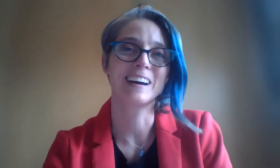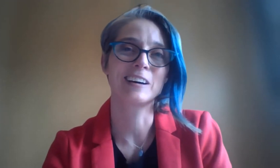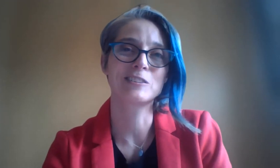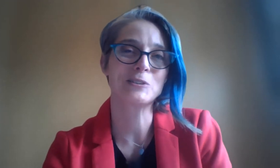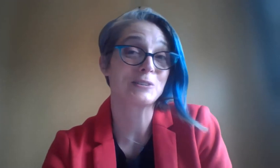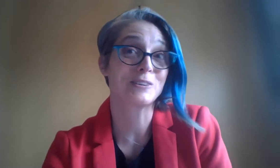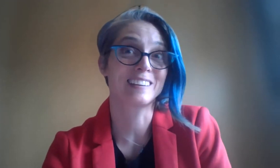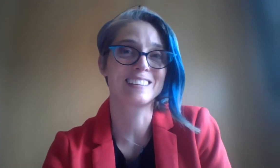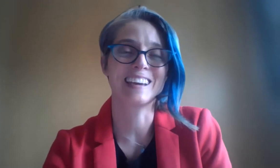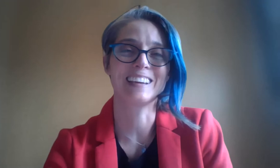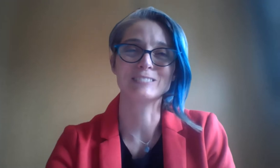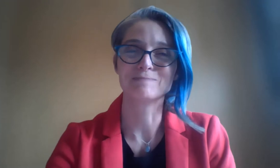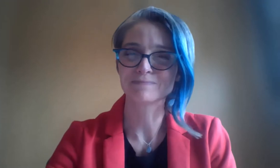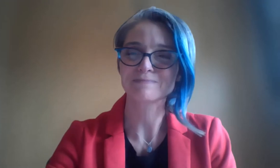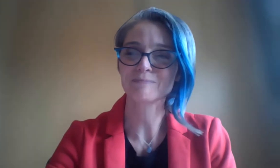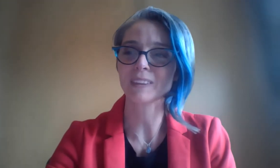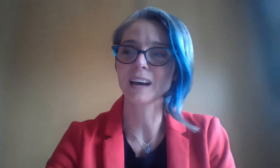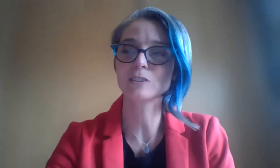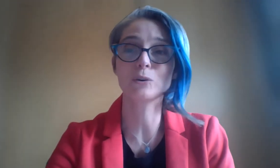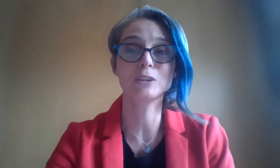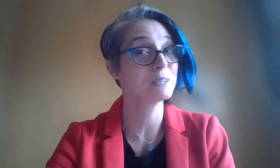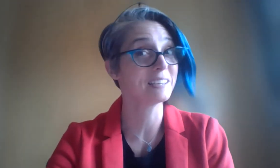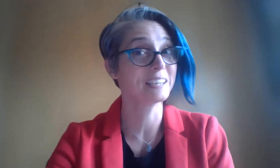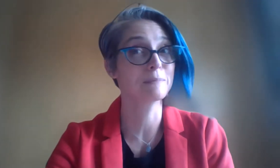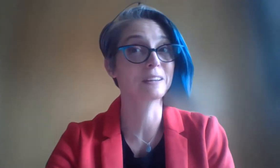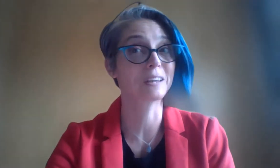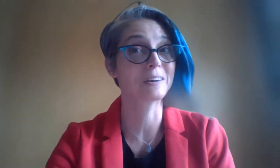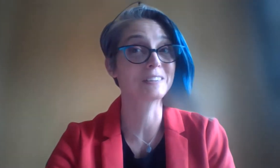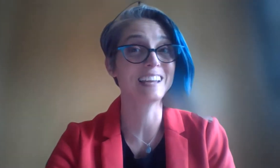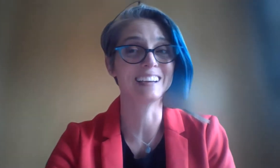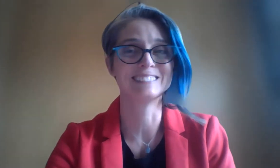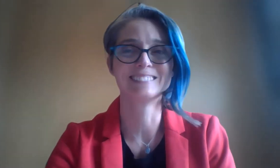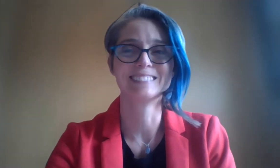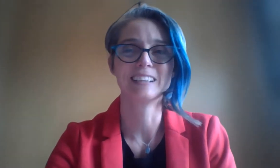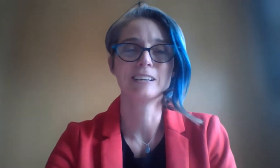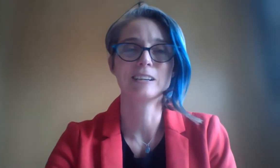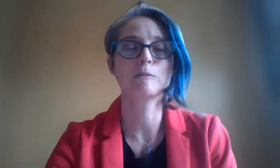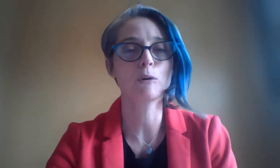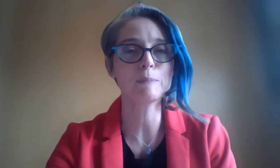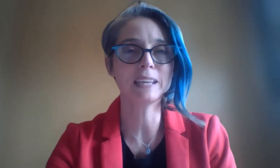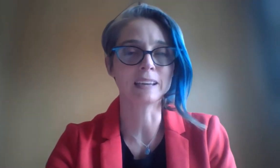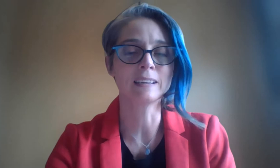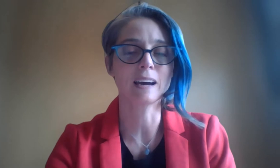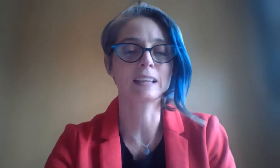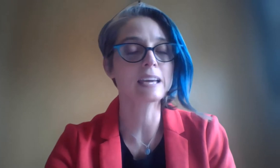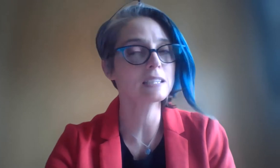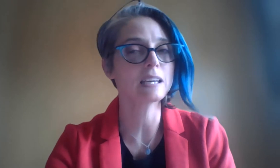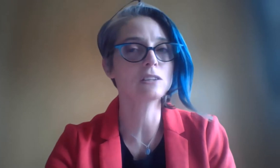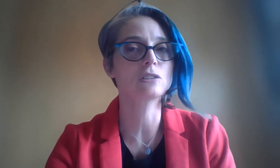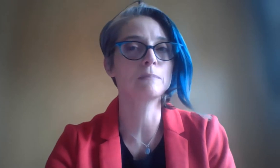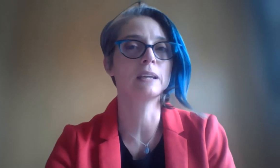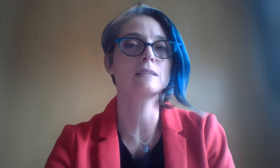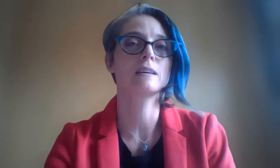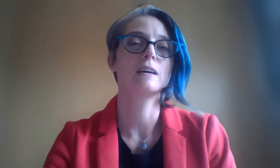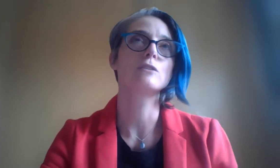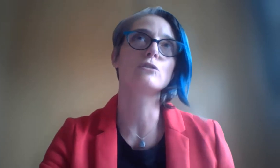to to end the day here. So you'll be seeing him a little later on today. Before we begin I'd like to take